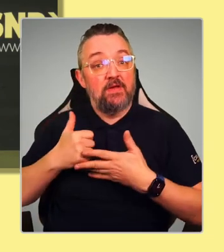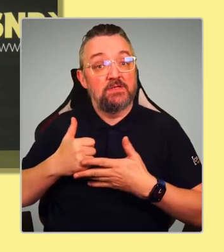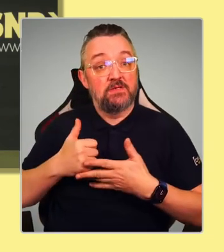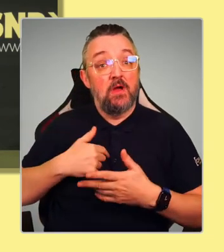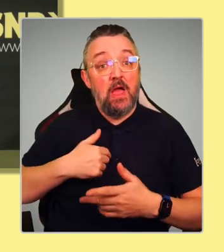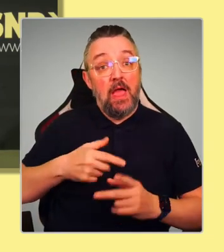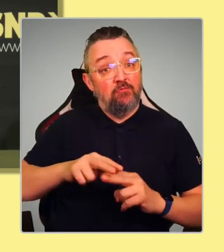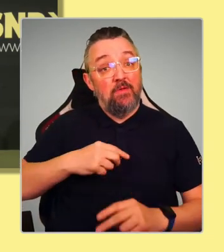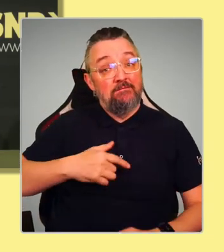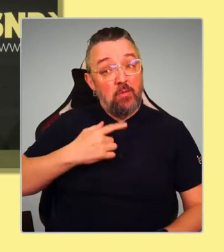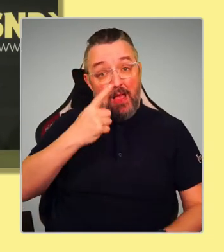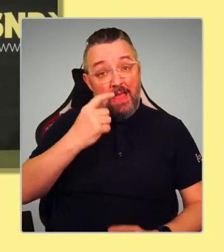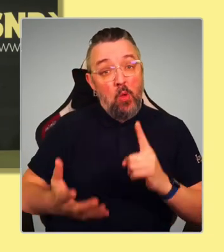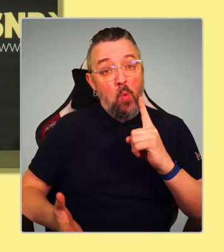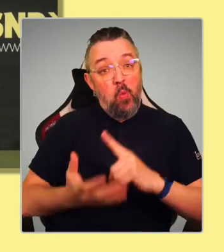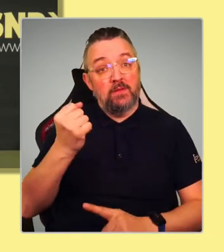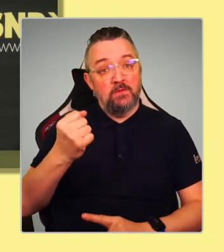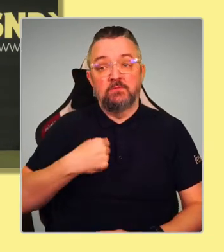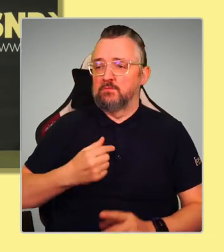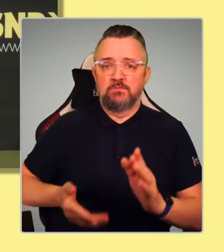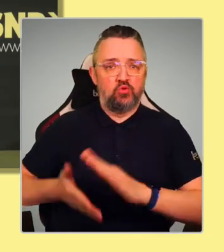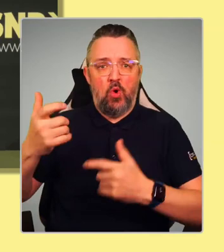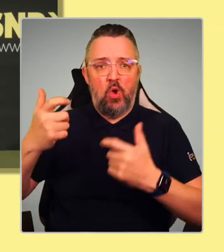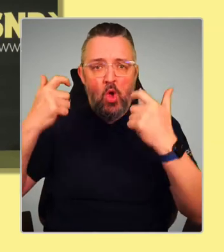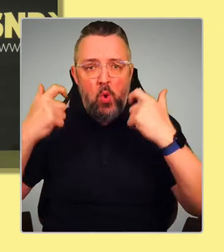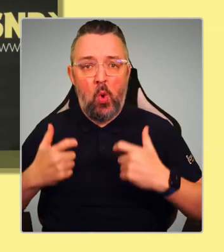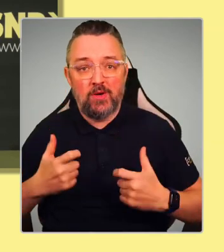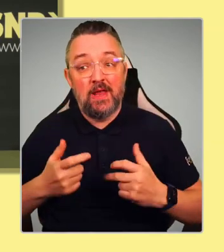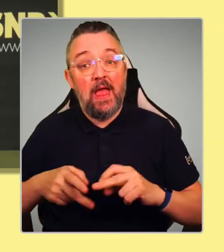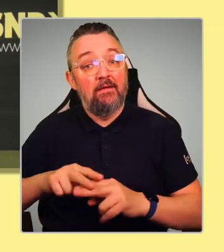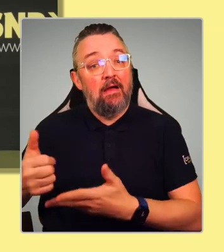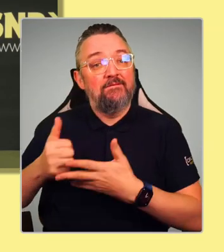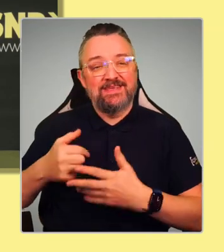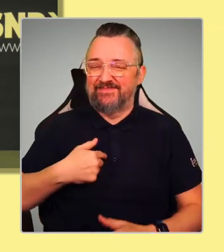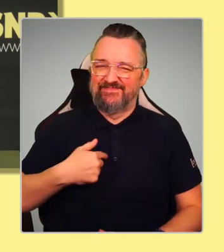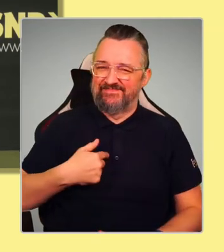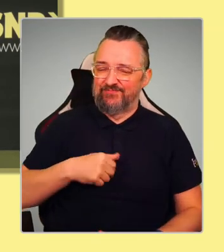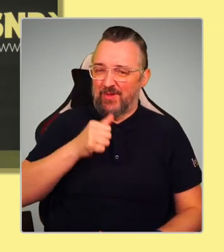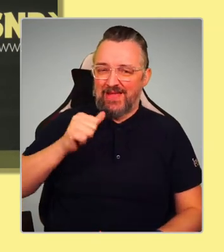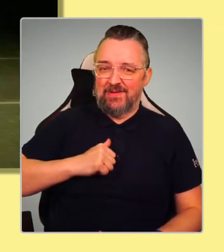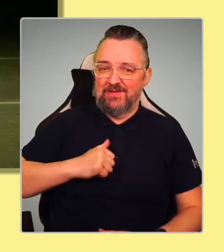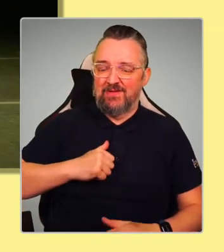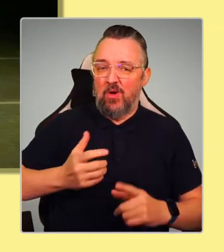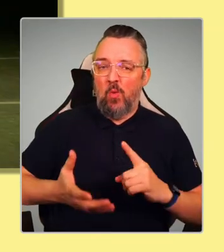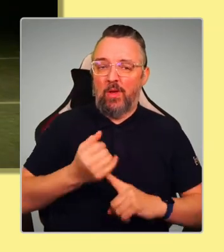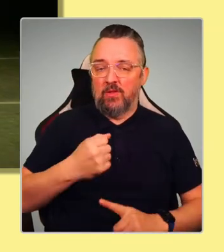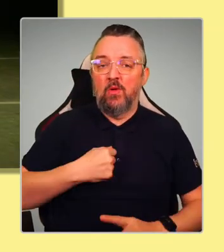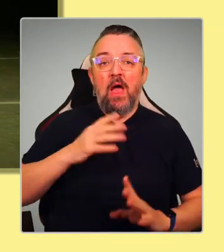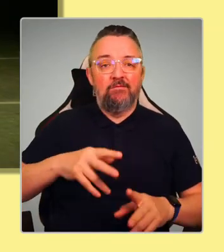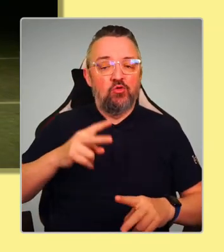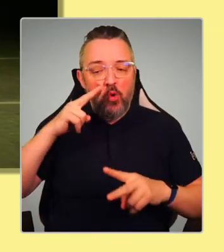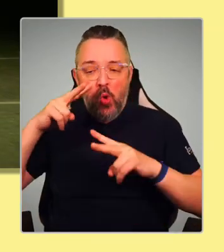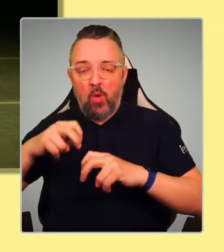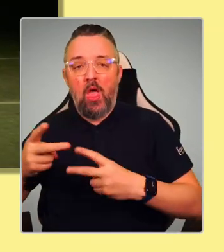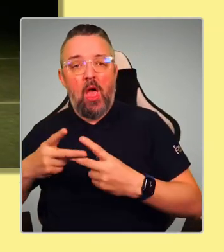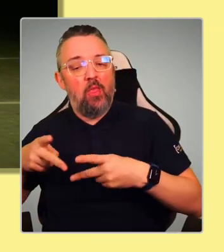advice is that we're unlikely to win, I think we should look at other ways to proceed. Thanks.